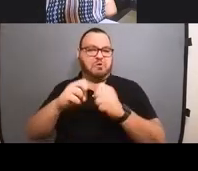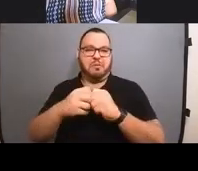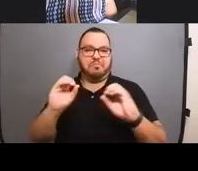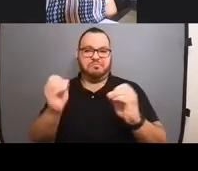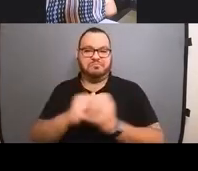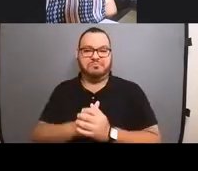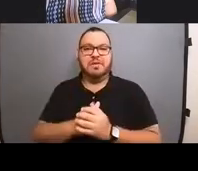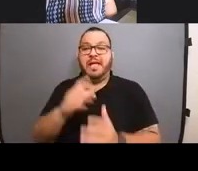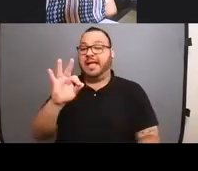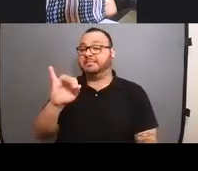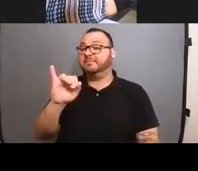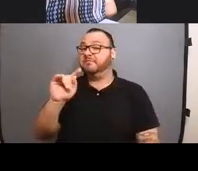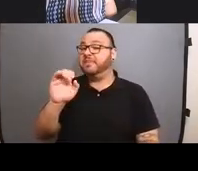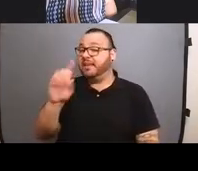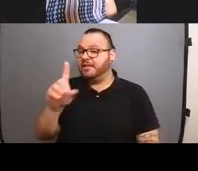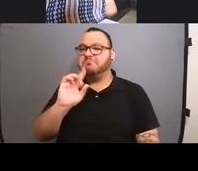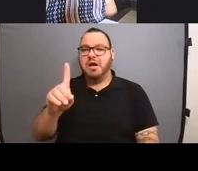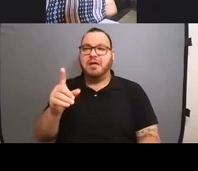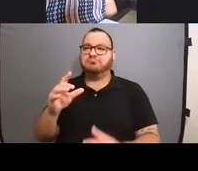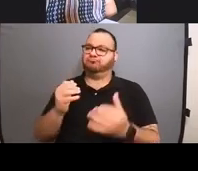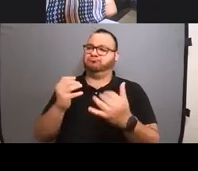they fit nicely for what I like.